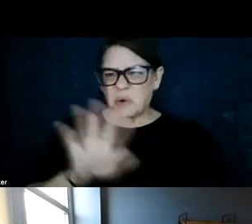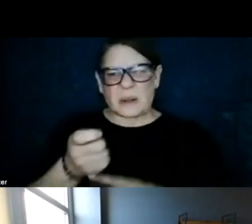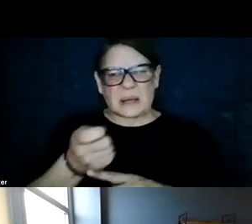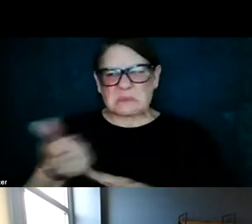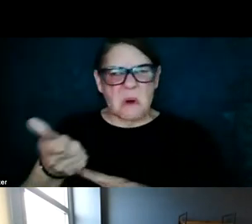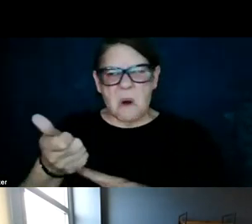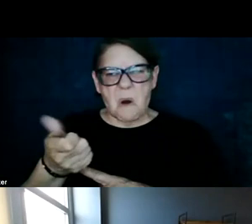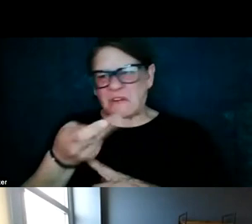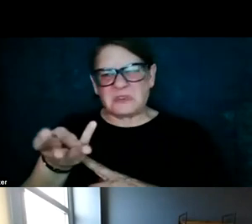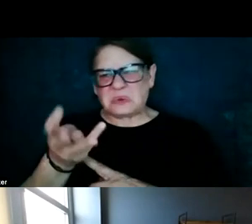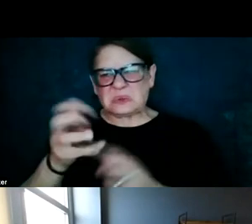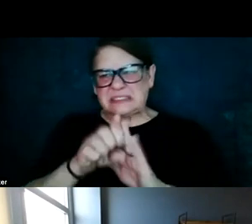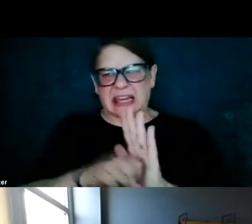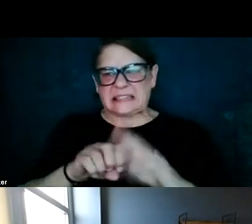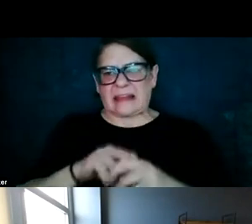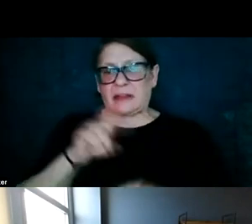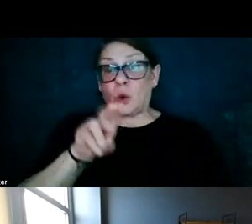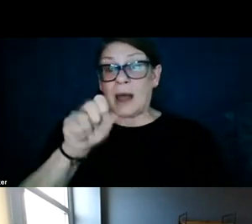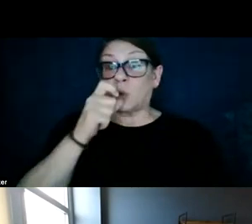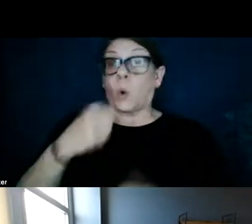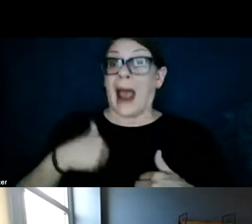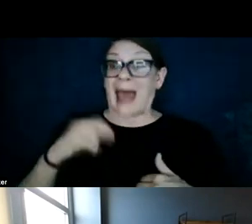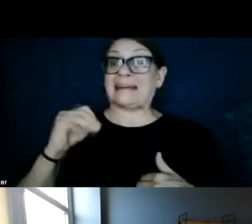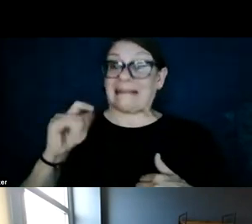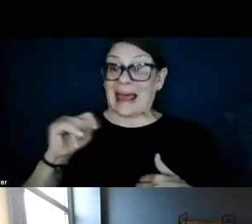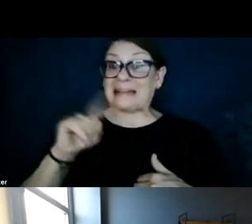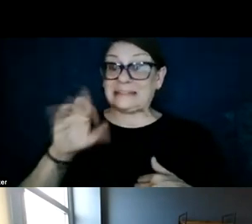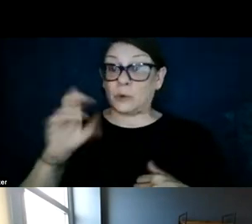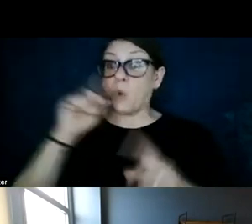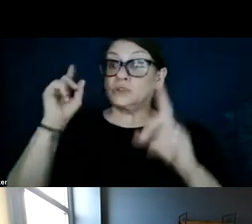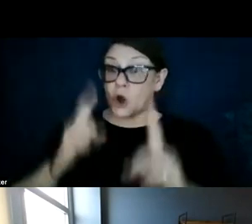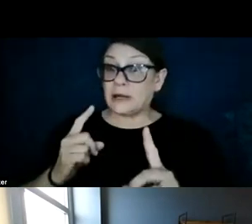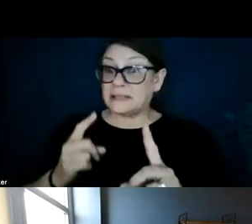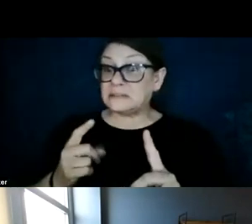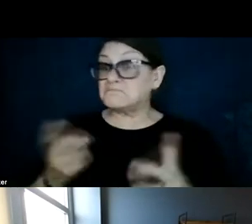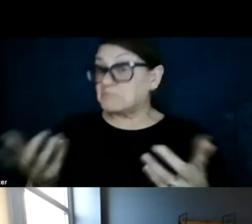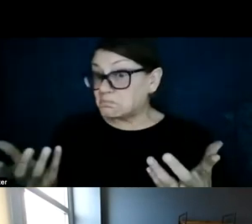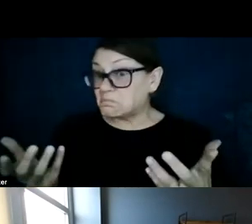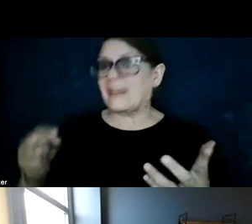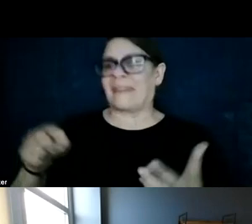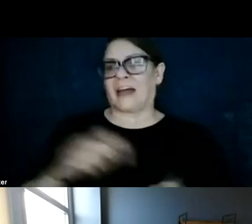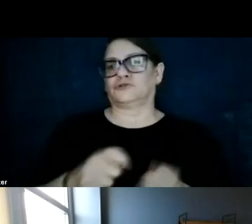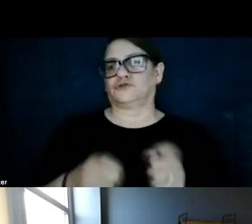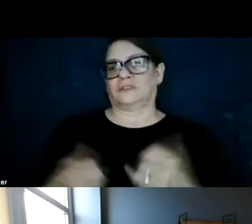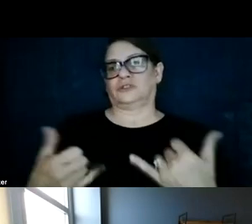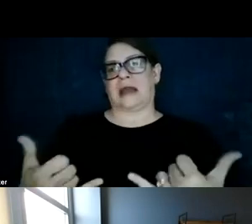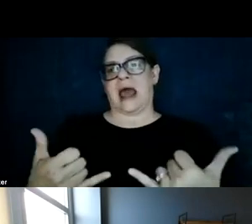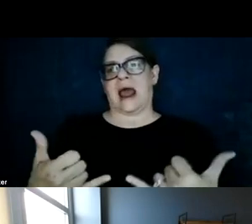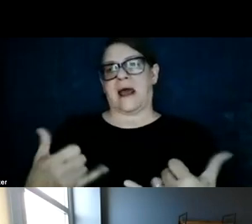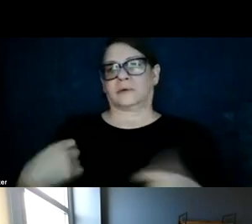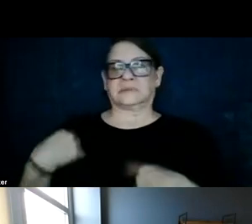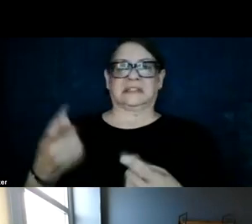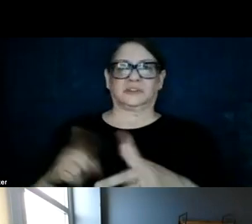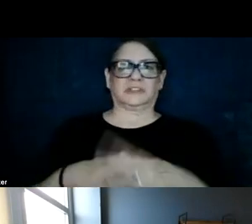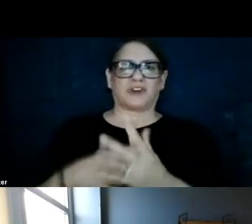handful of states in the U.S. that had net zero emissions targets. This has changed significantly since we started the